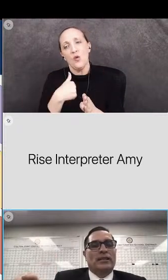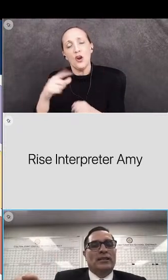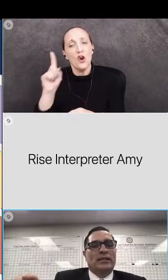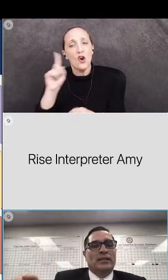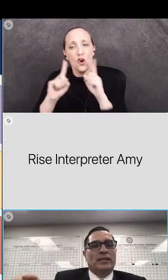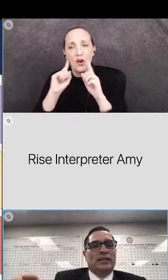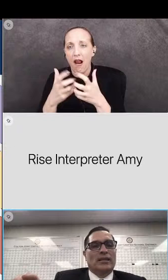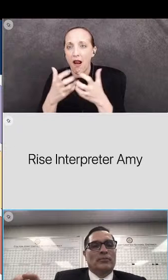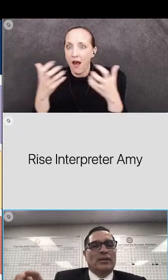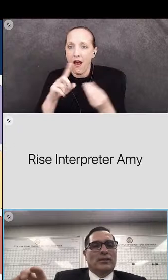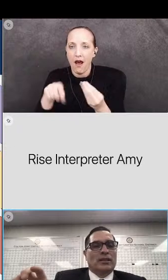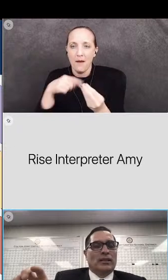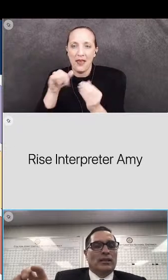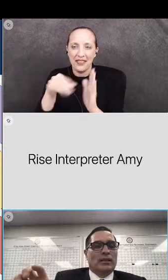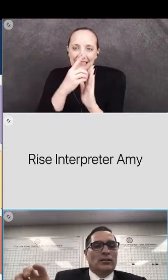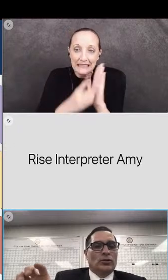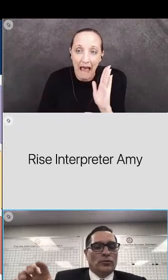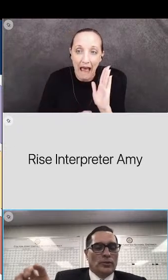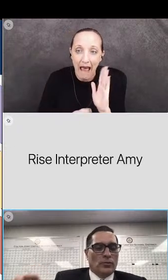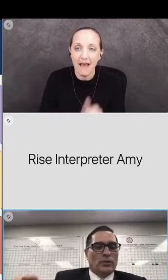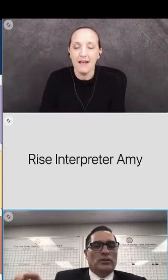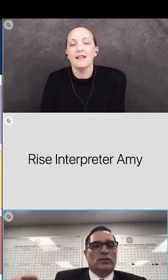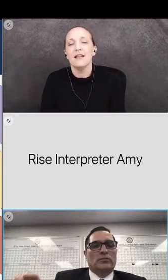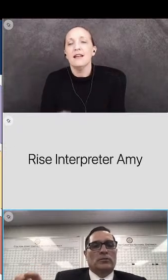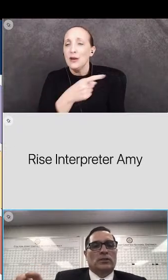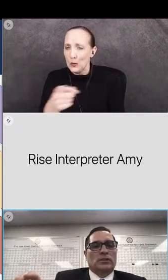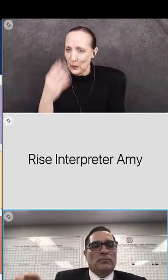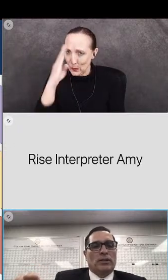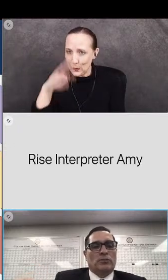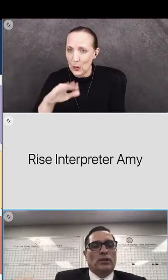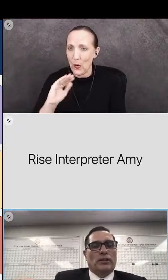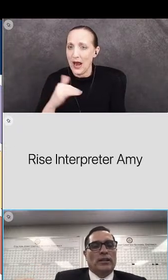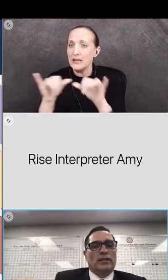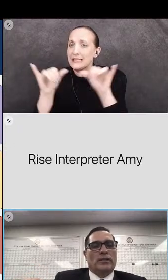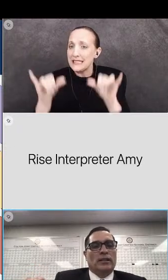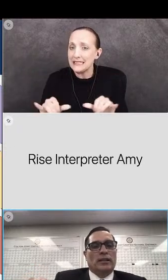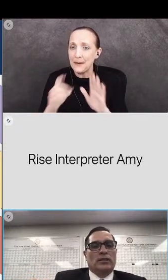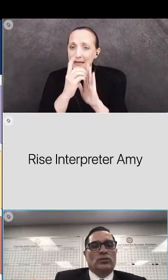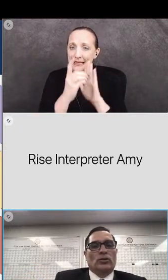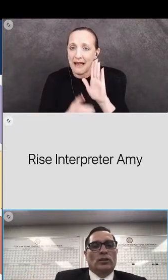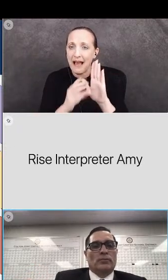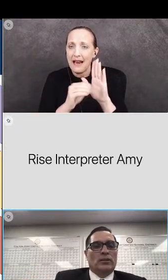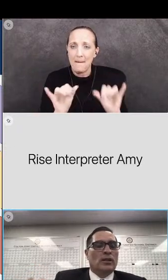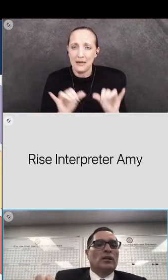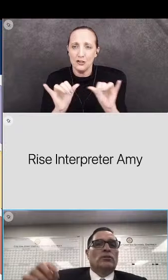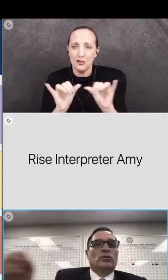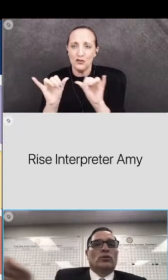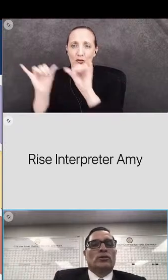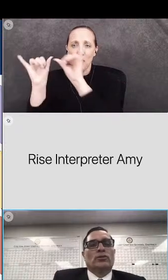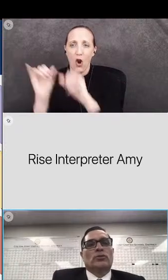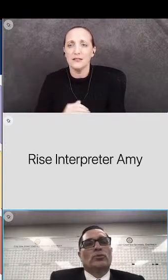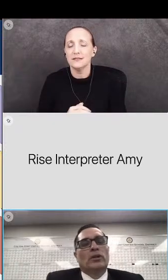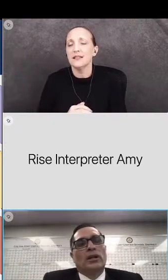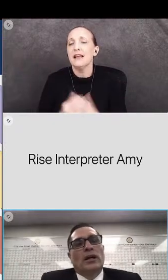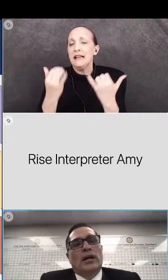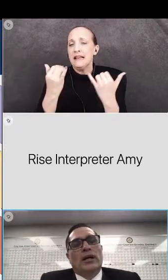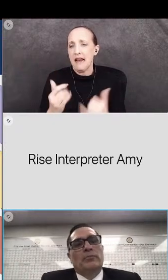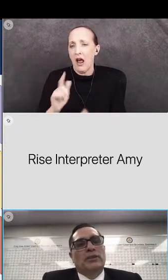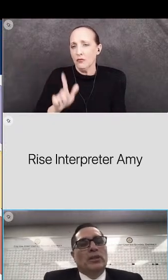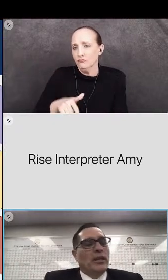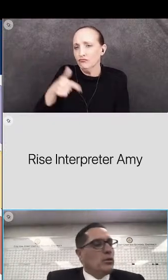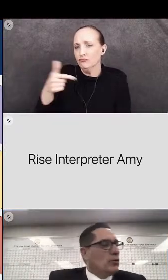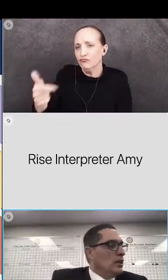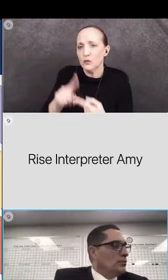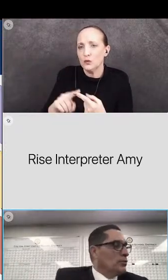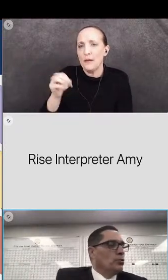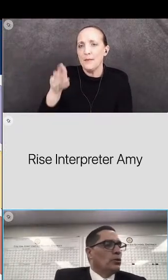design about the you're familiar with the systems design benchmarking and so let me turn over to uh